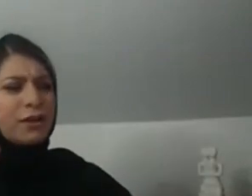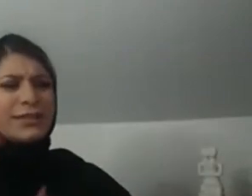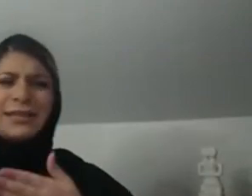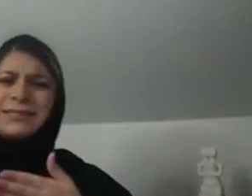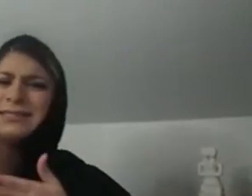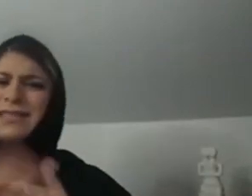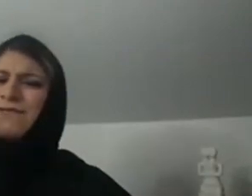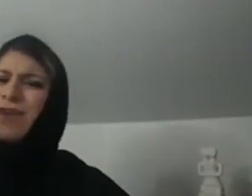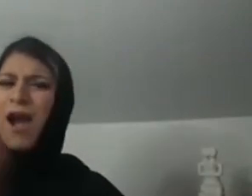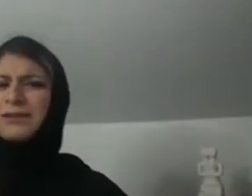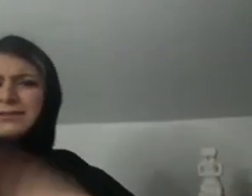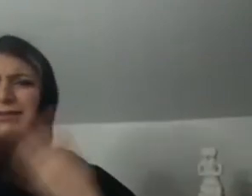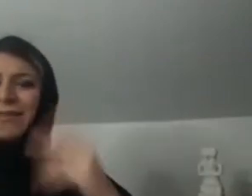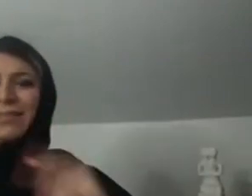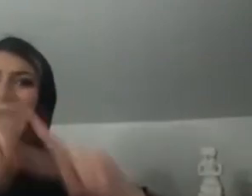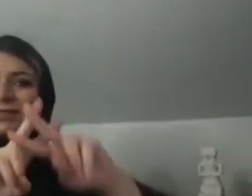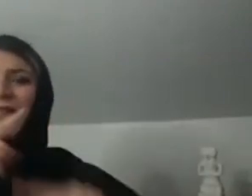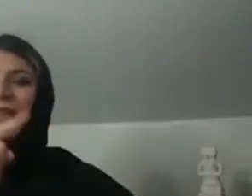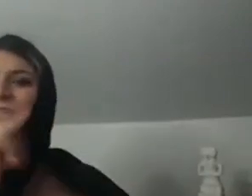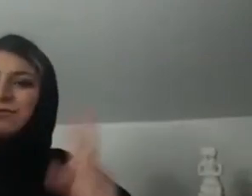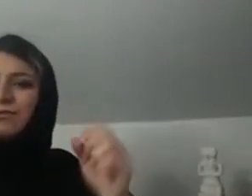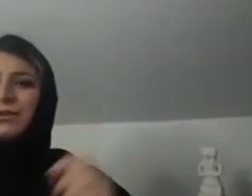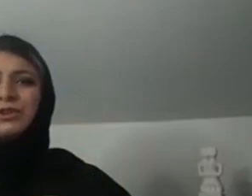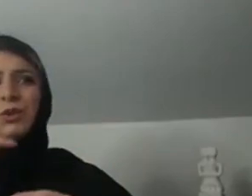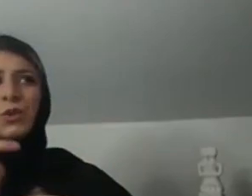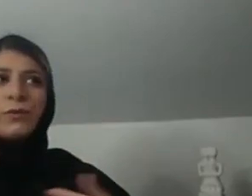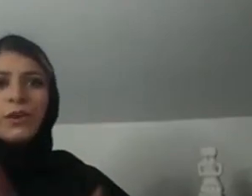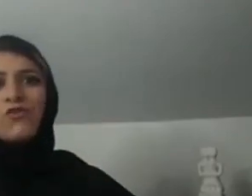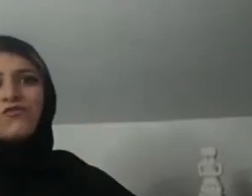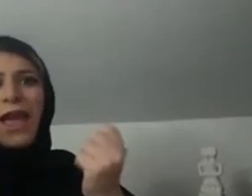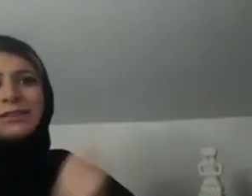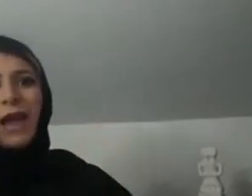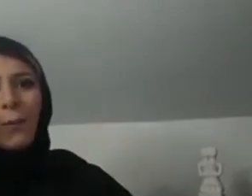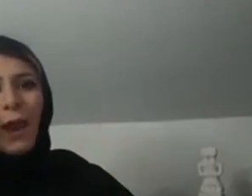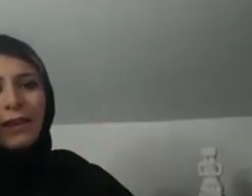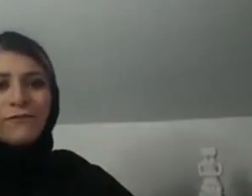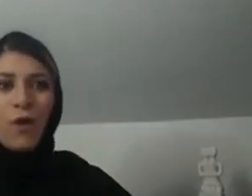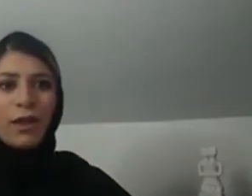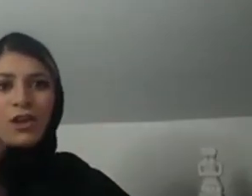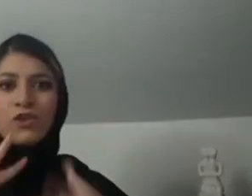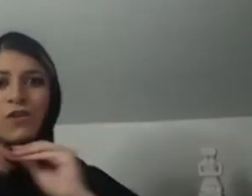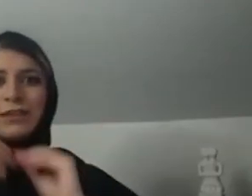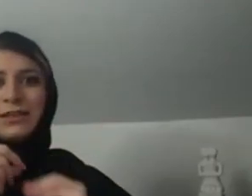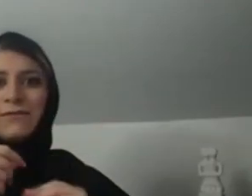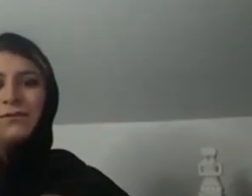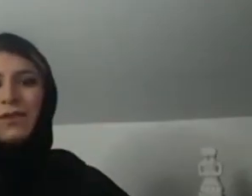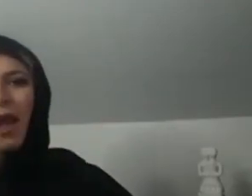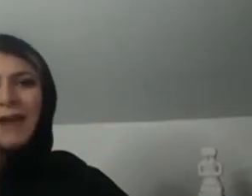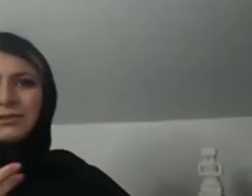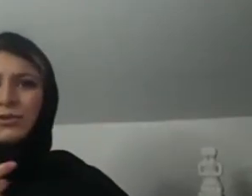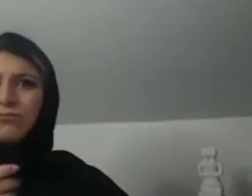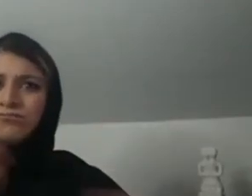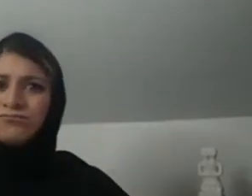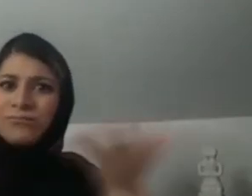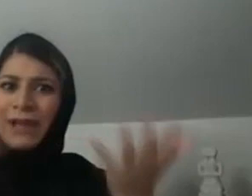were doing a lot of campaigning, uh, to just, and I think it was a hashtag. I'm trying to think what it was now, uh, and